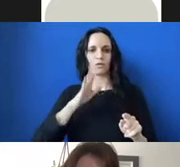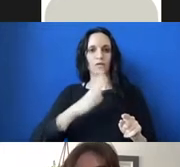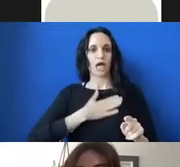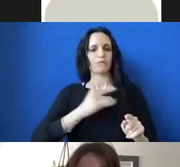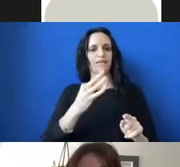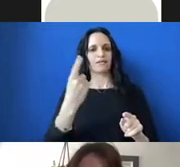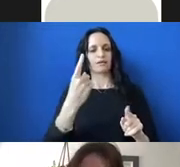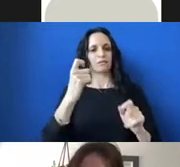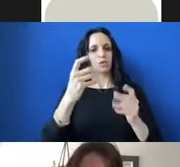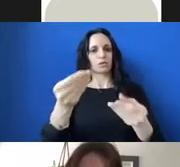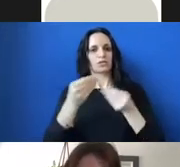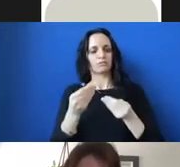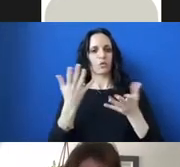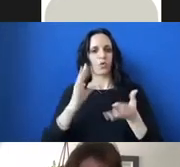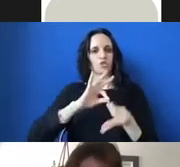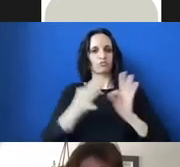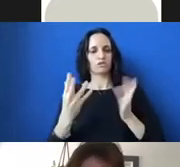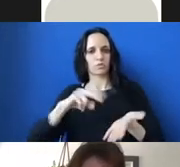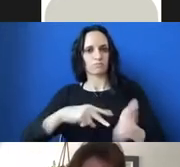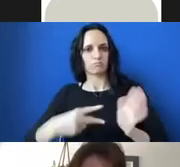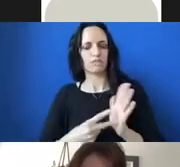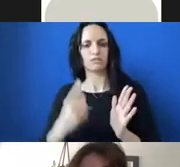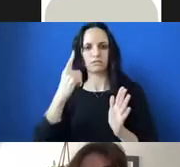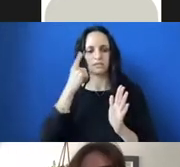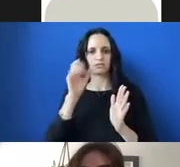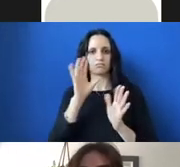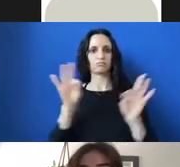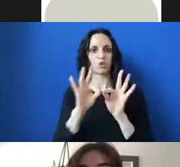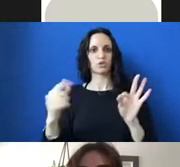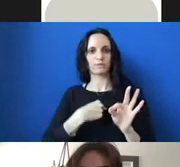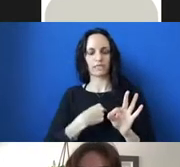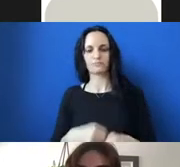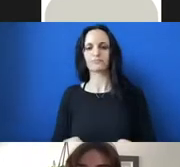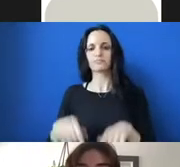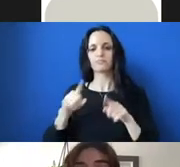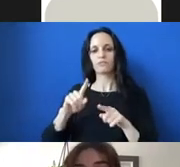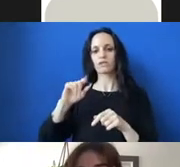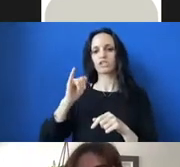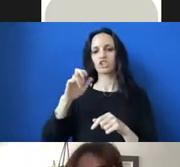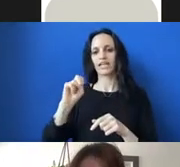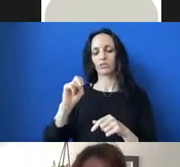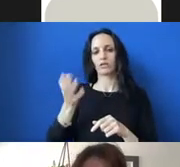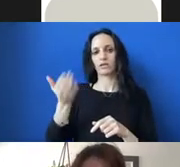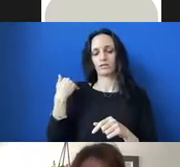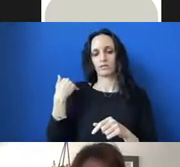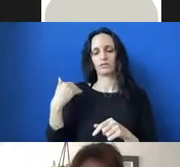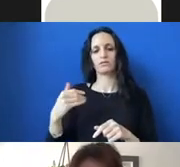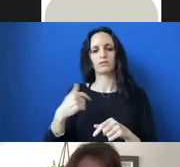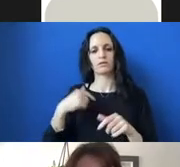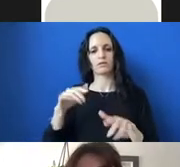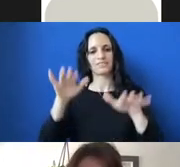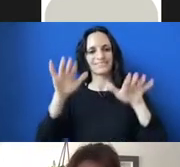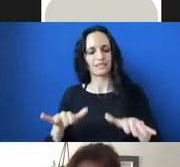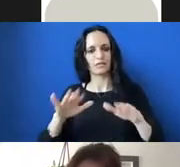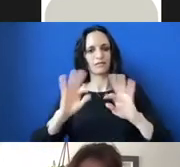for to me it seems to be of great consequence. Sometime in the month of January last, after I had settled the duties of the family,